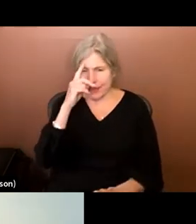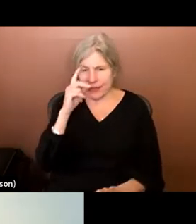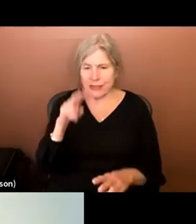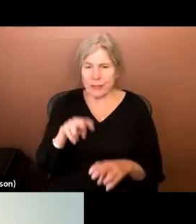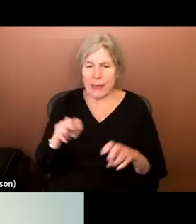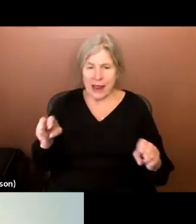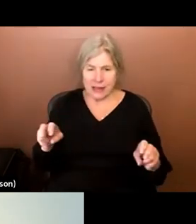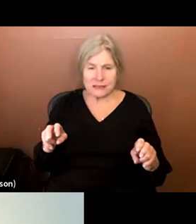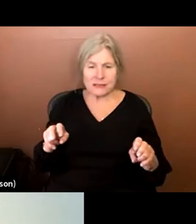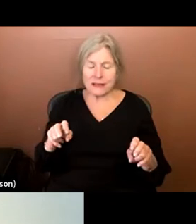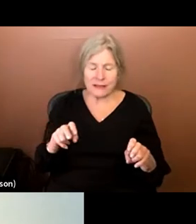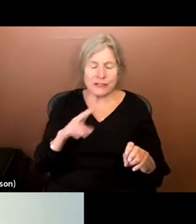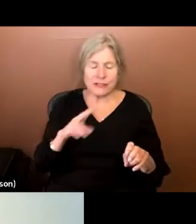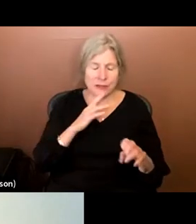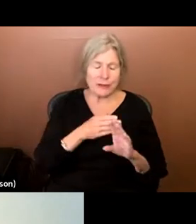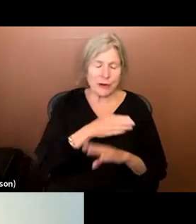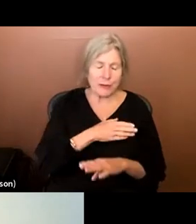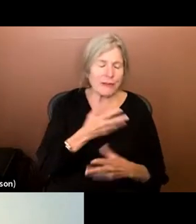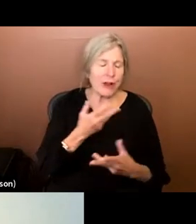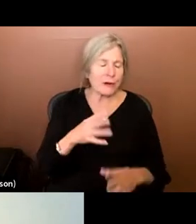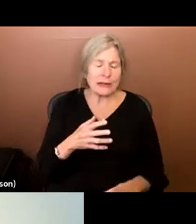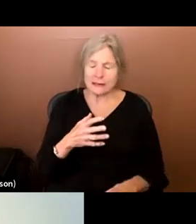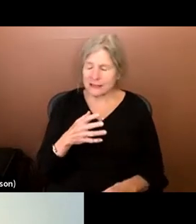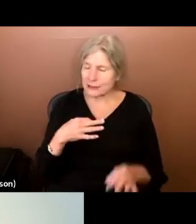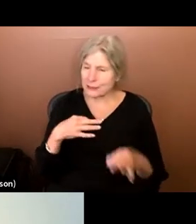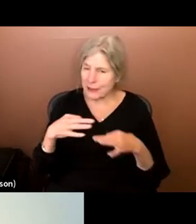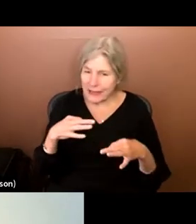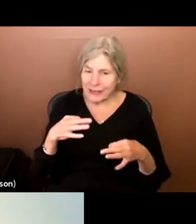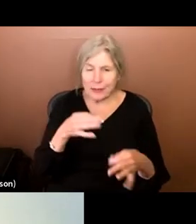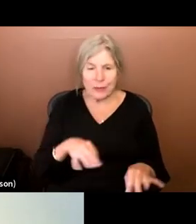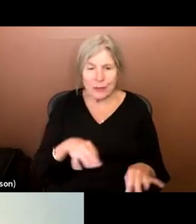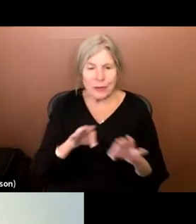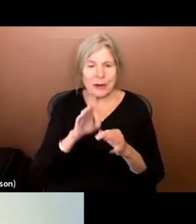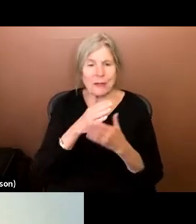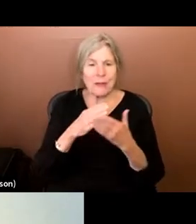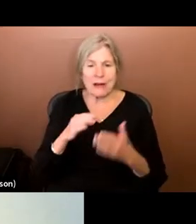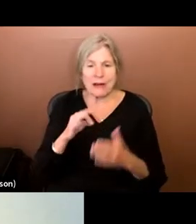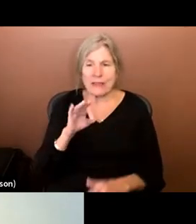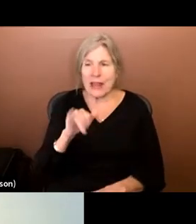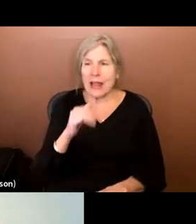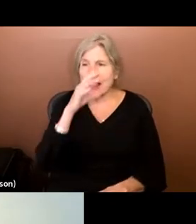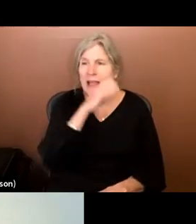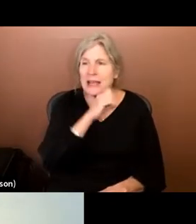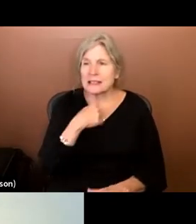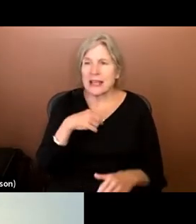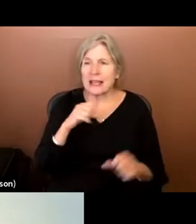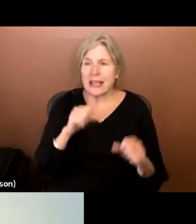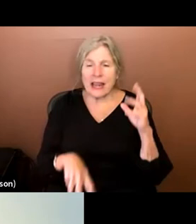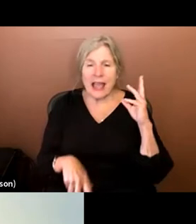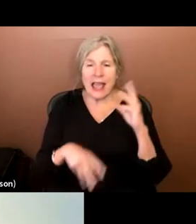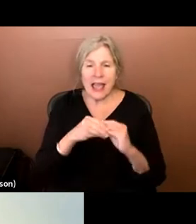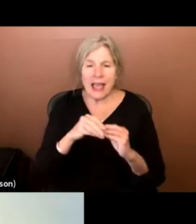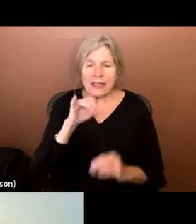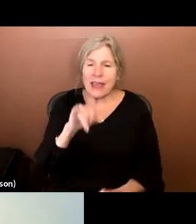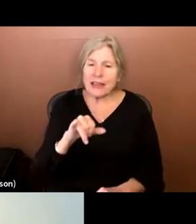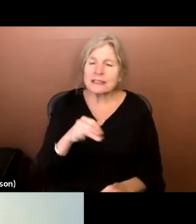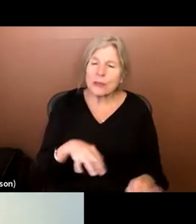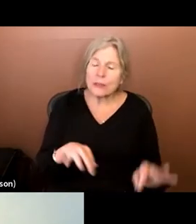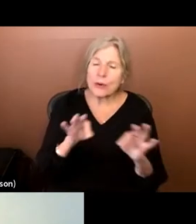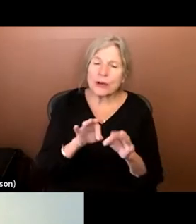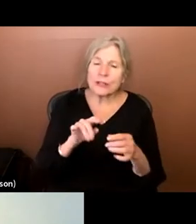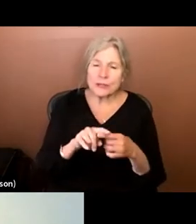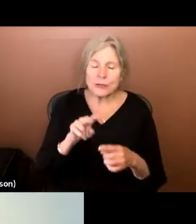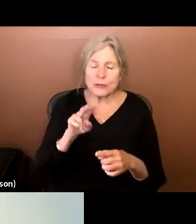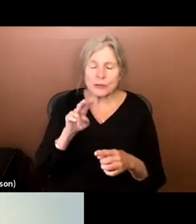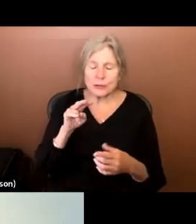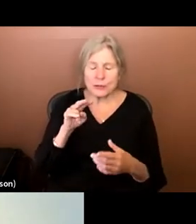came before me have already articulated, I think, an important part of that. I guess I can add that it's important to look at